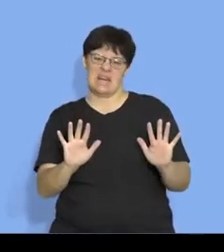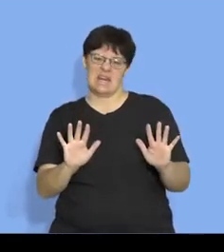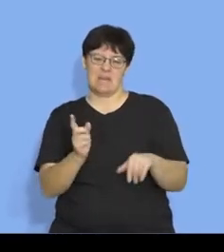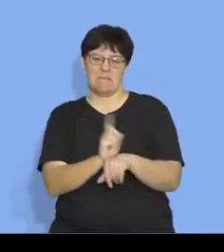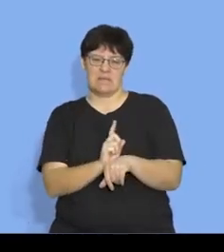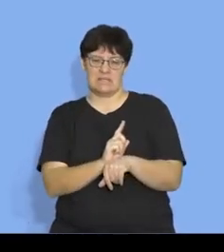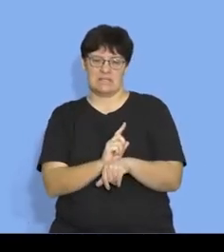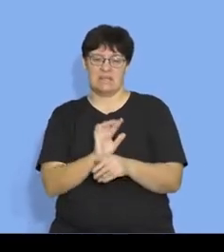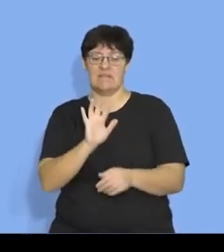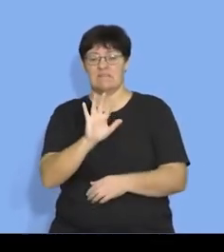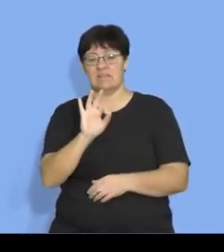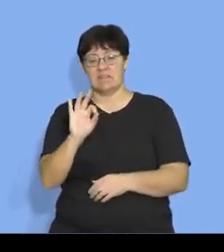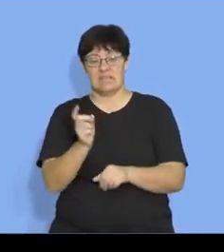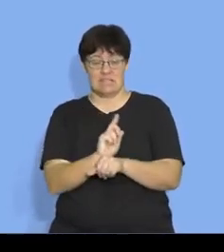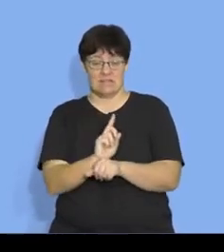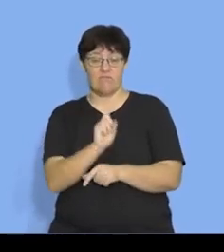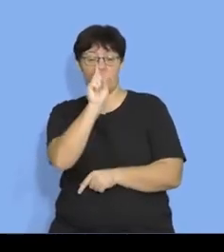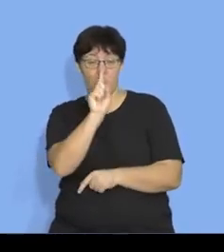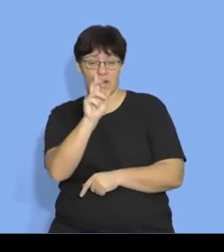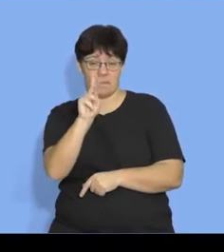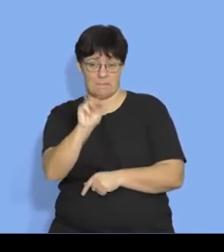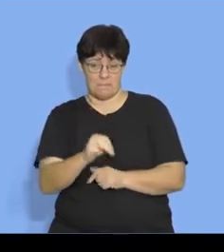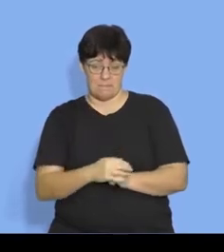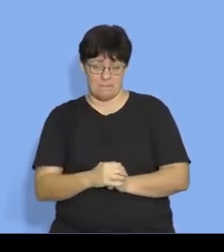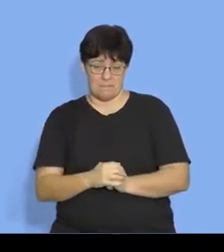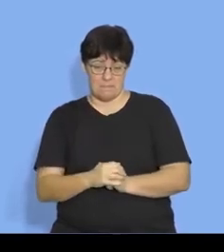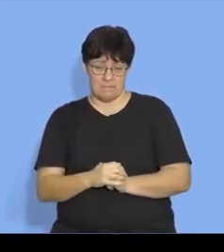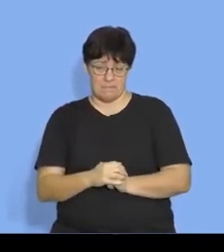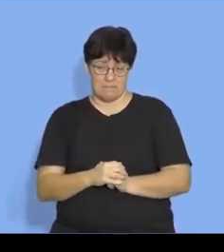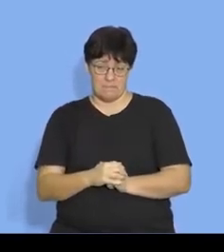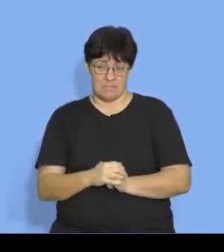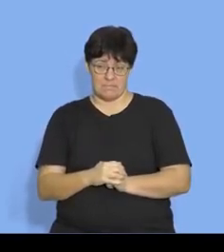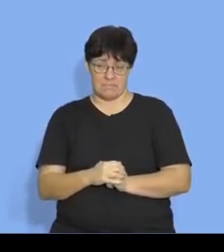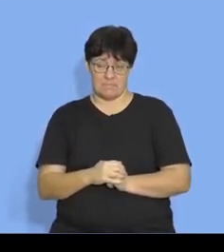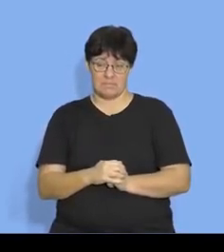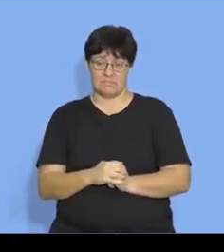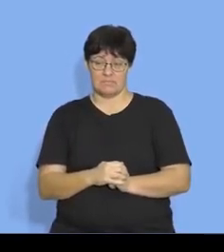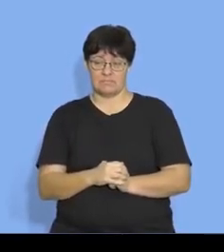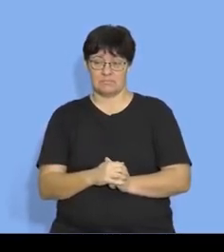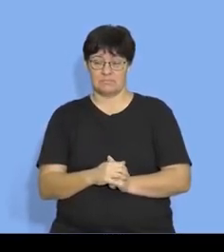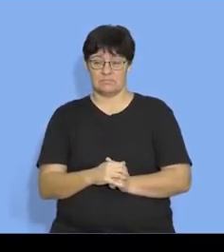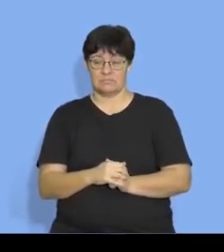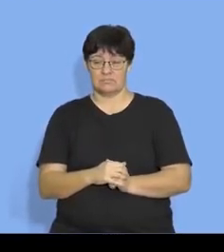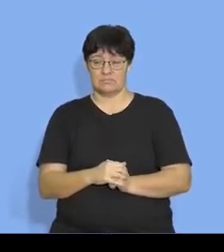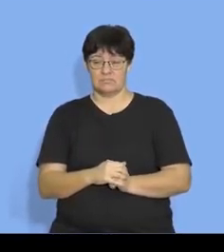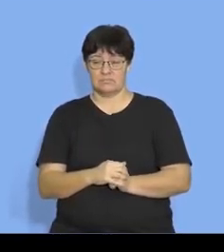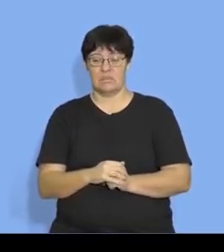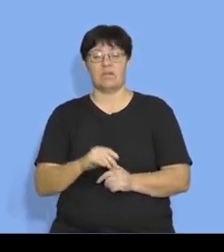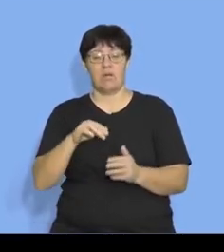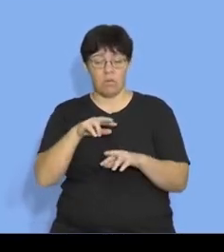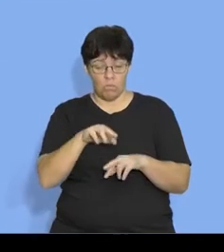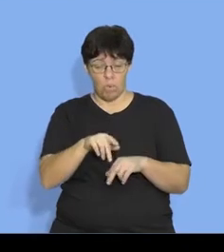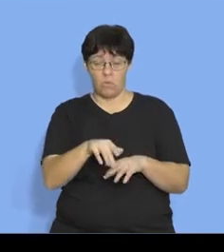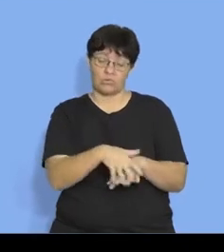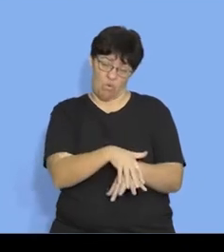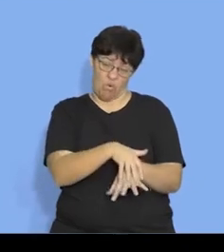minutes and 53 seconds a kilometer so it's about 11 minutes okay so it takes a leap that's very slow by